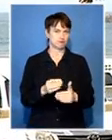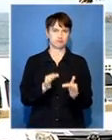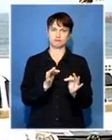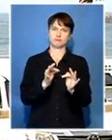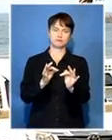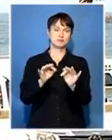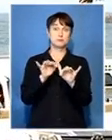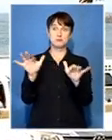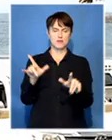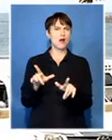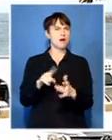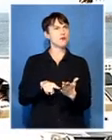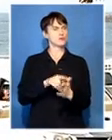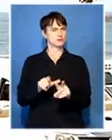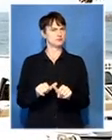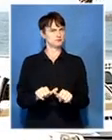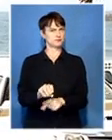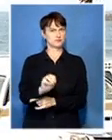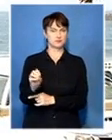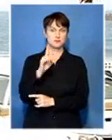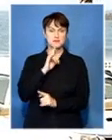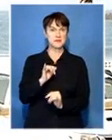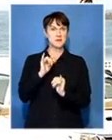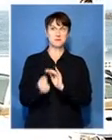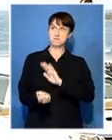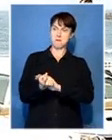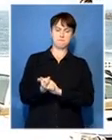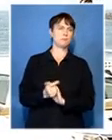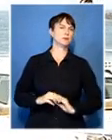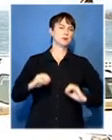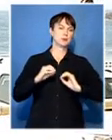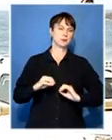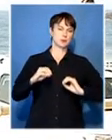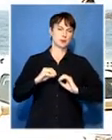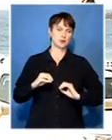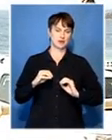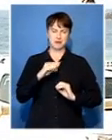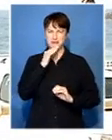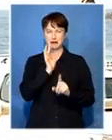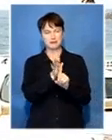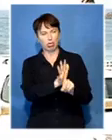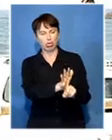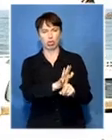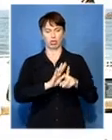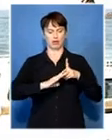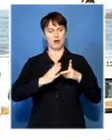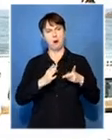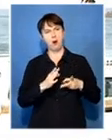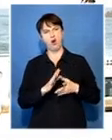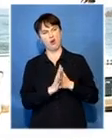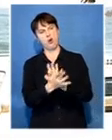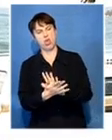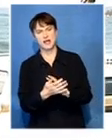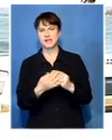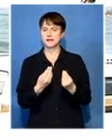to vote we haven't had any serious incidents of intimidation and disruptions that